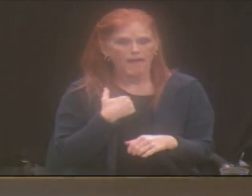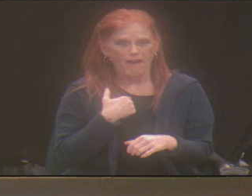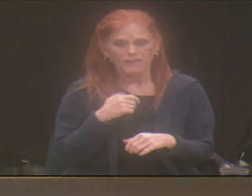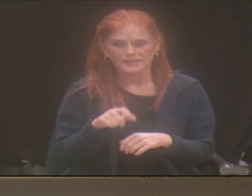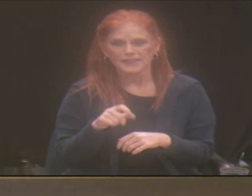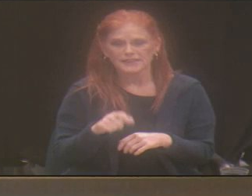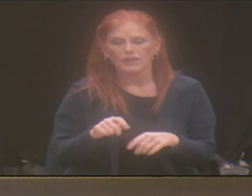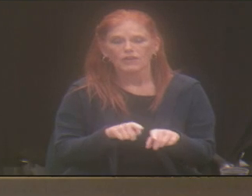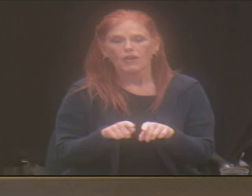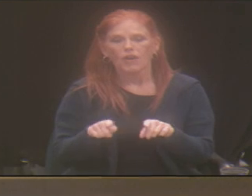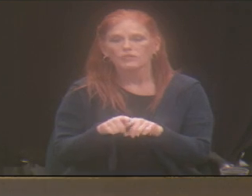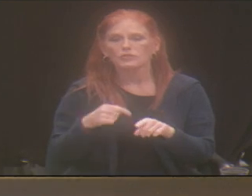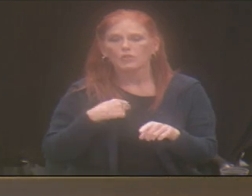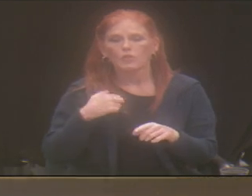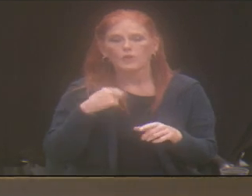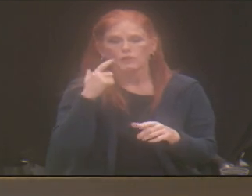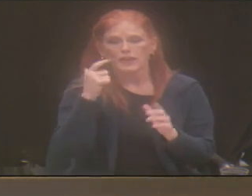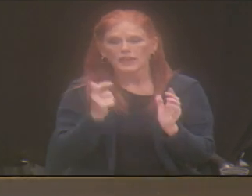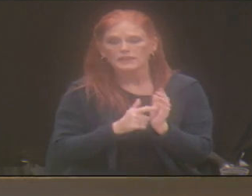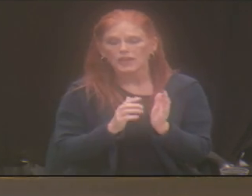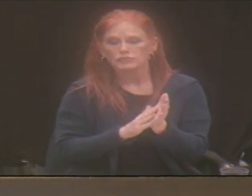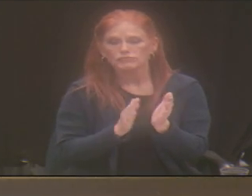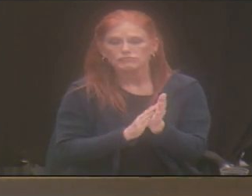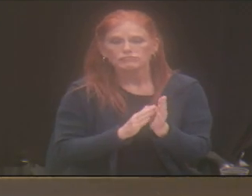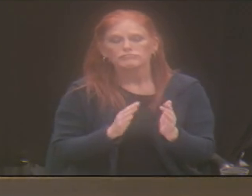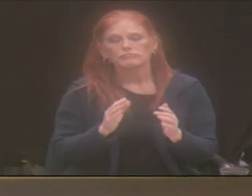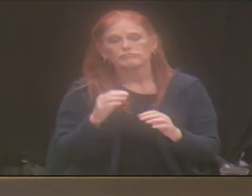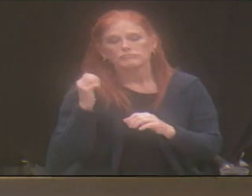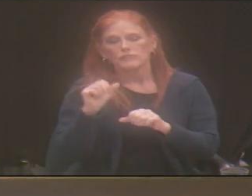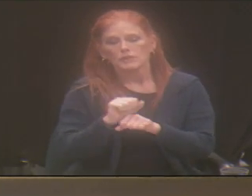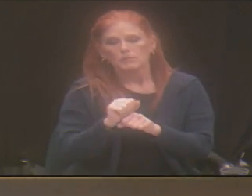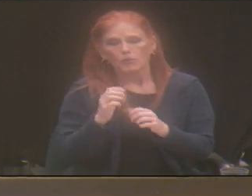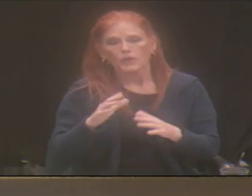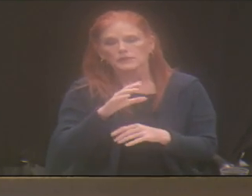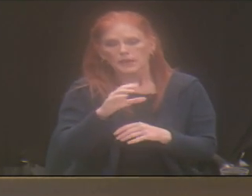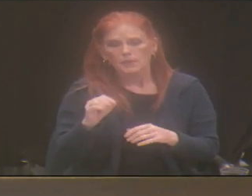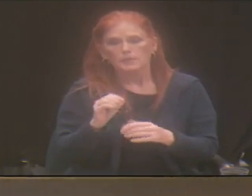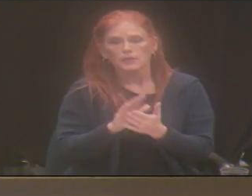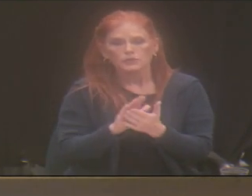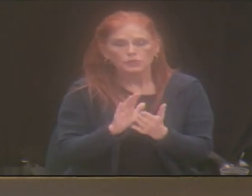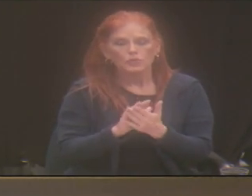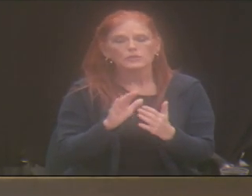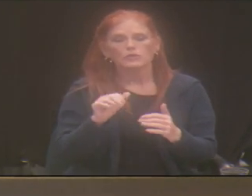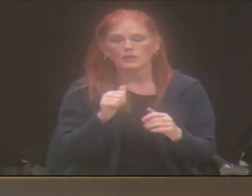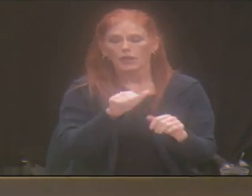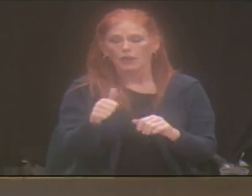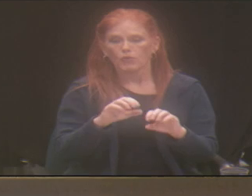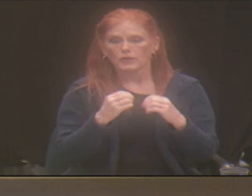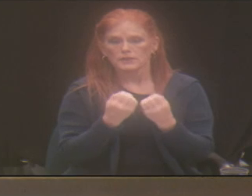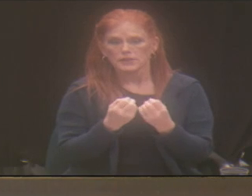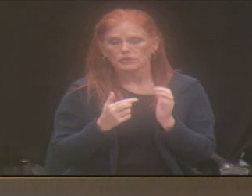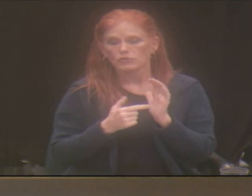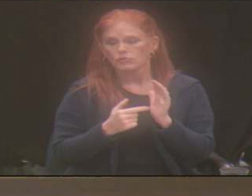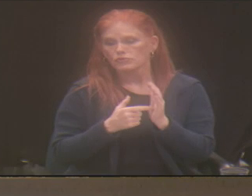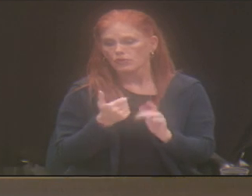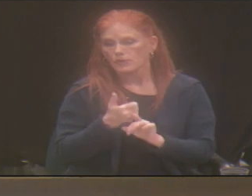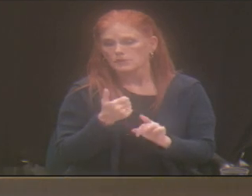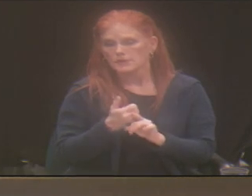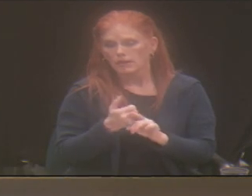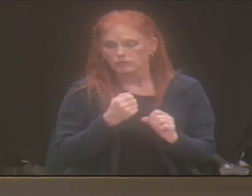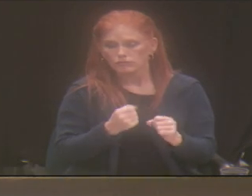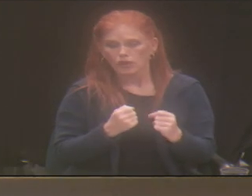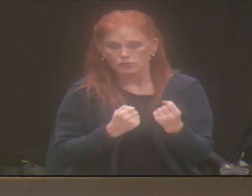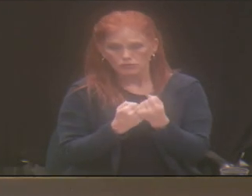Publicly recognize the efforts of employers, businesses, and schools, and other organizations who have demonstrated outstanding support